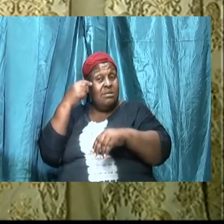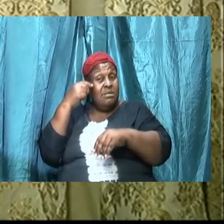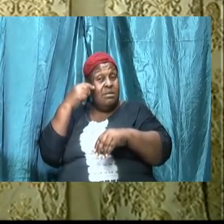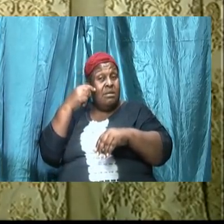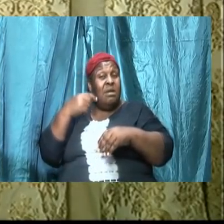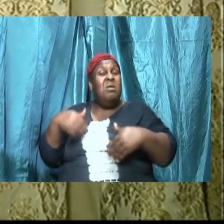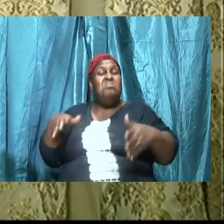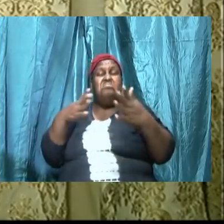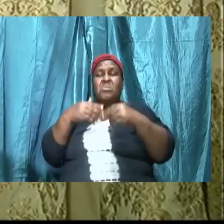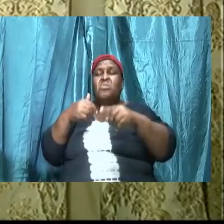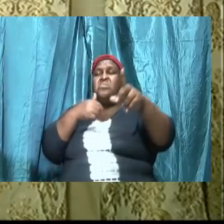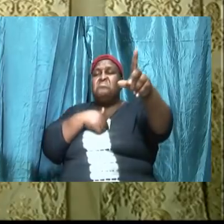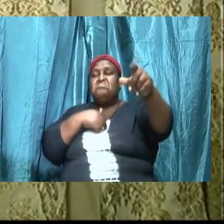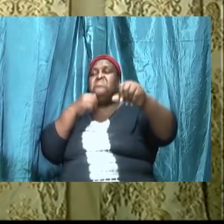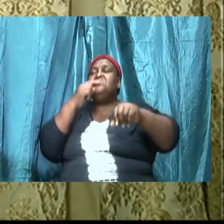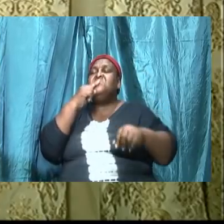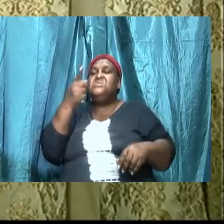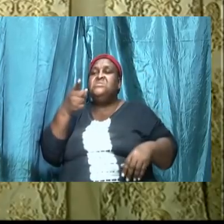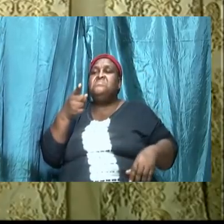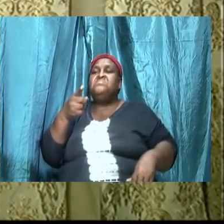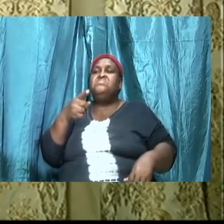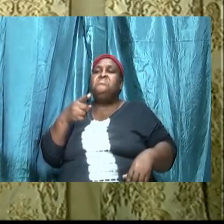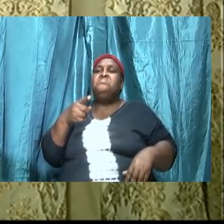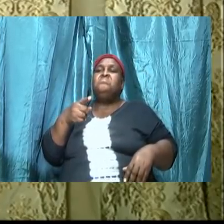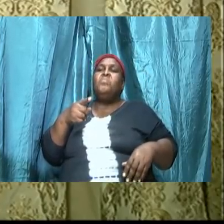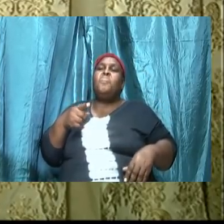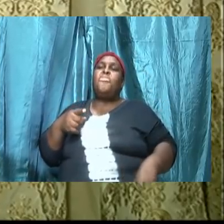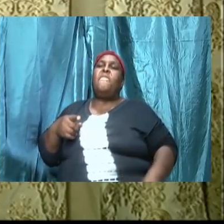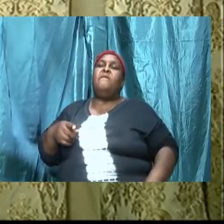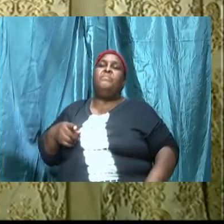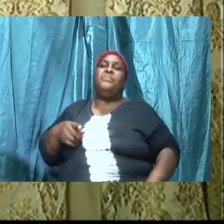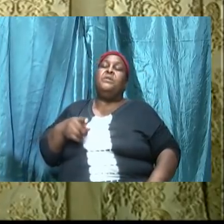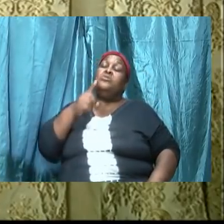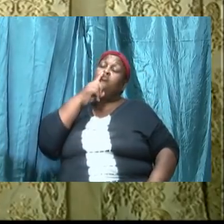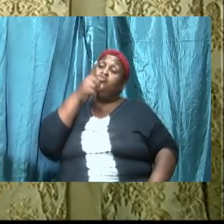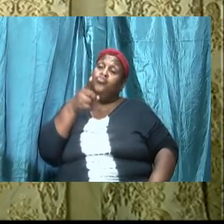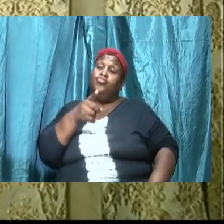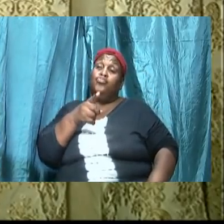here's what I'm saying accept this because it is true